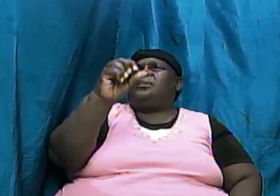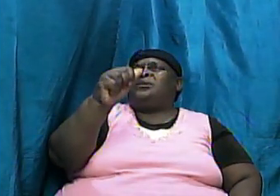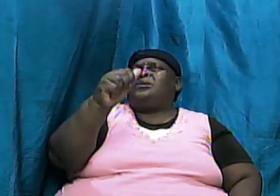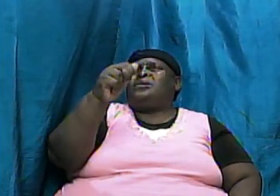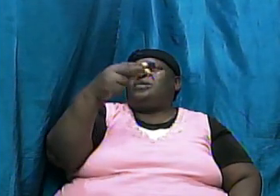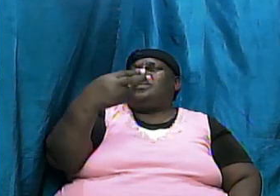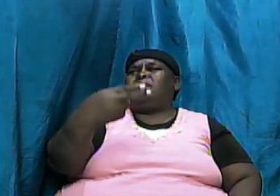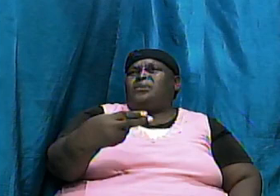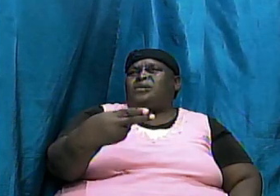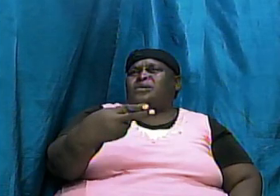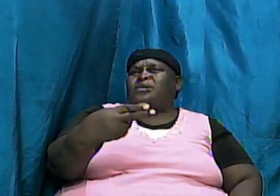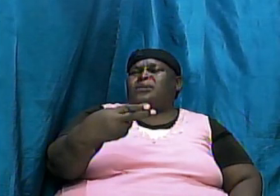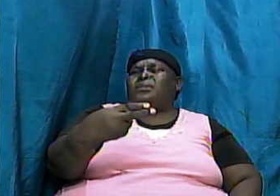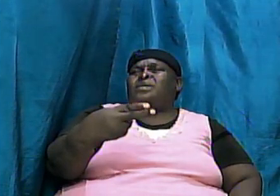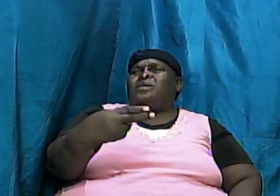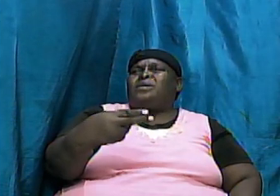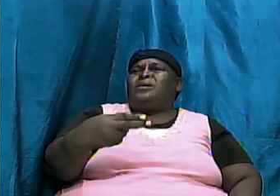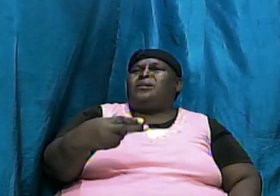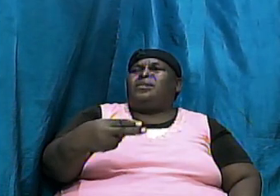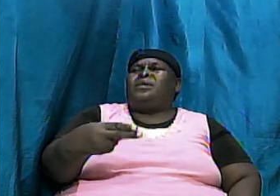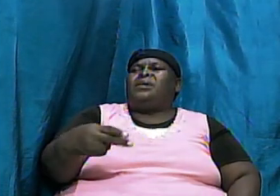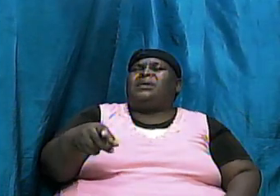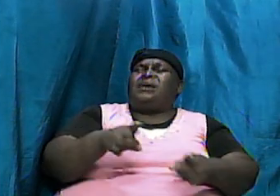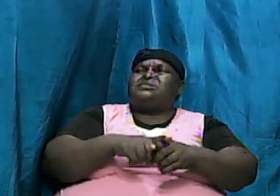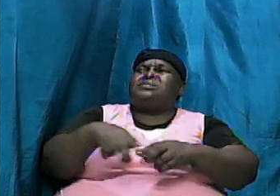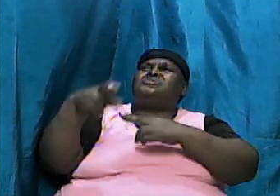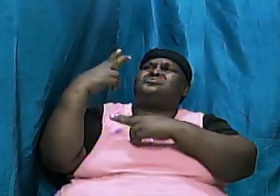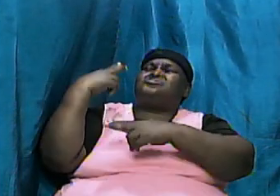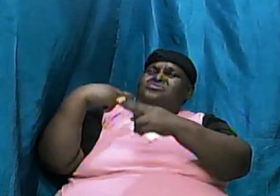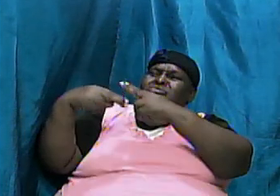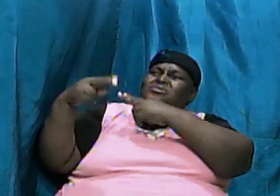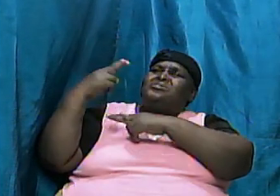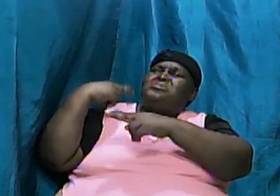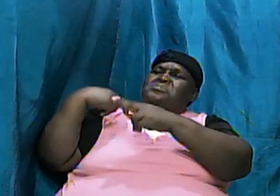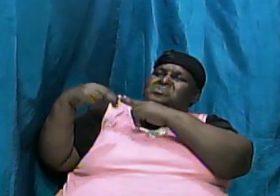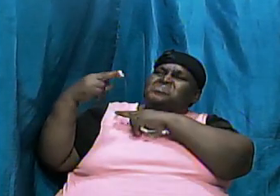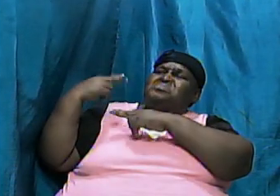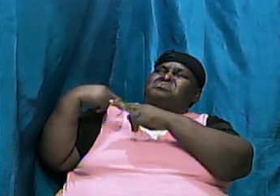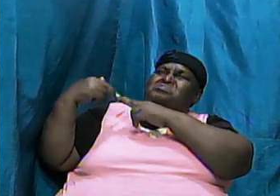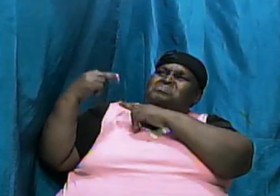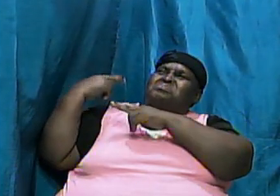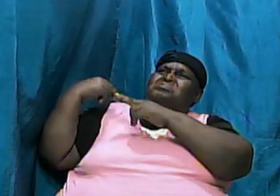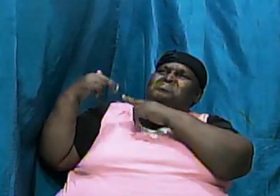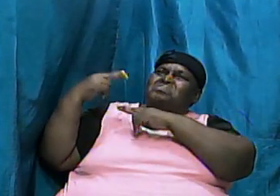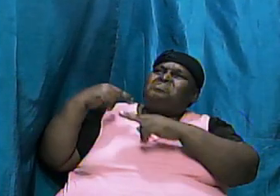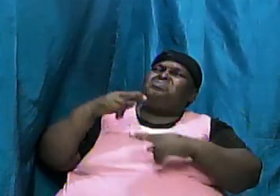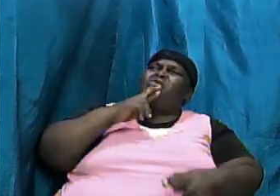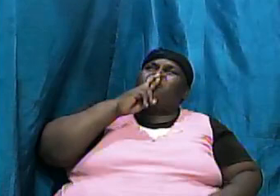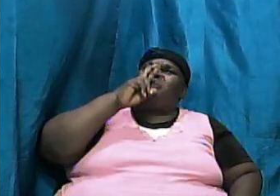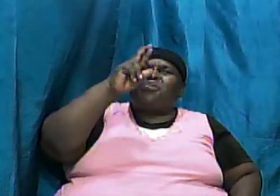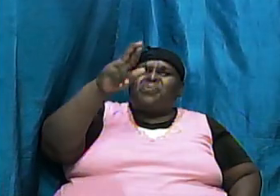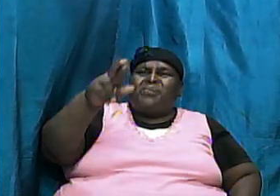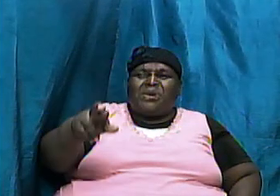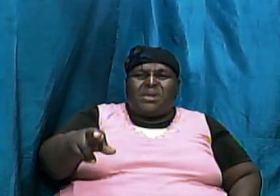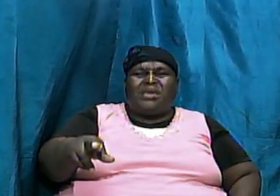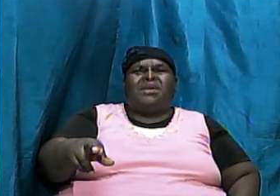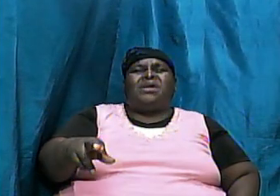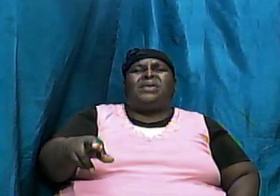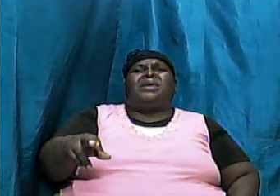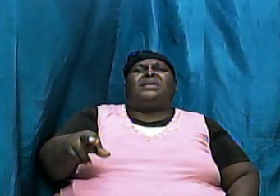as a historical figure a real figure